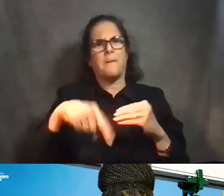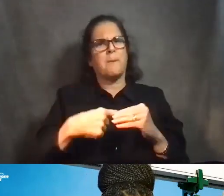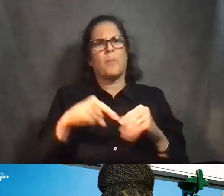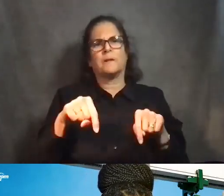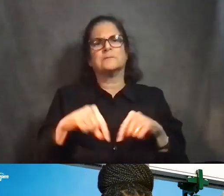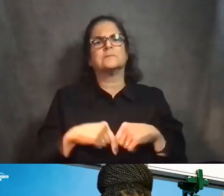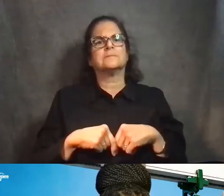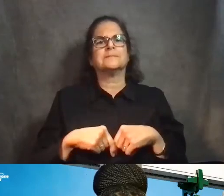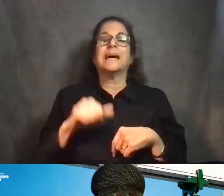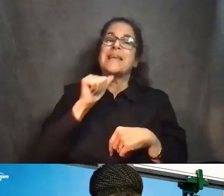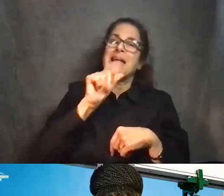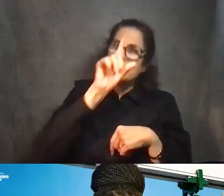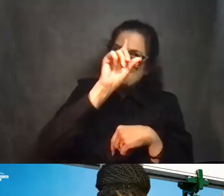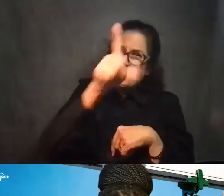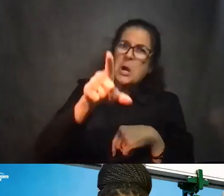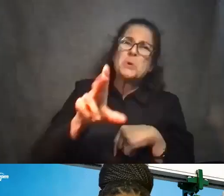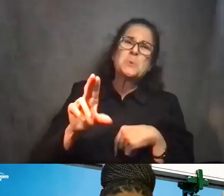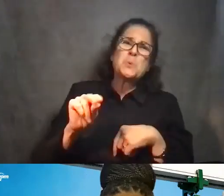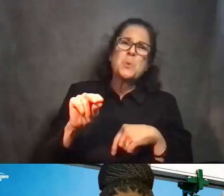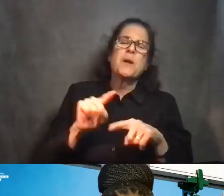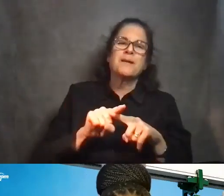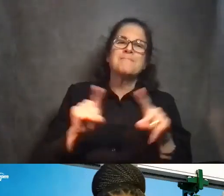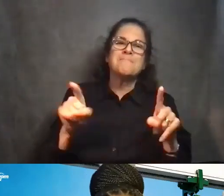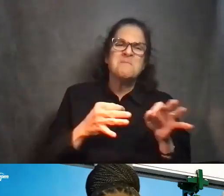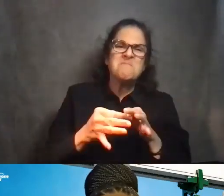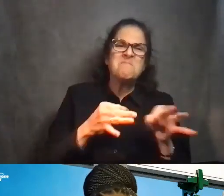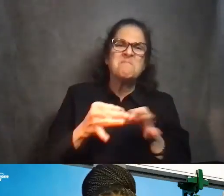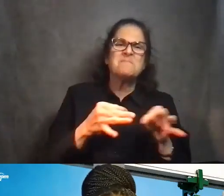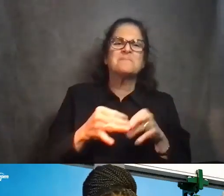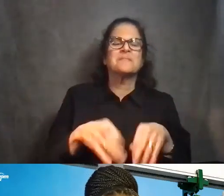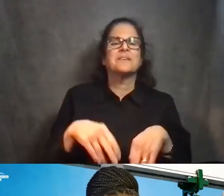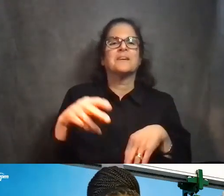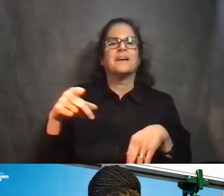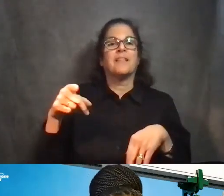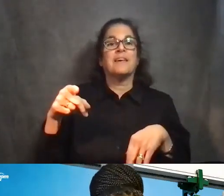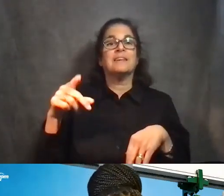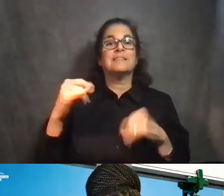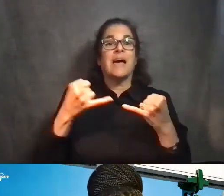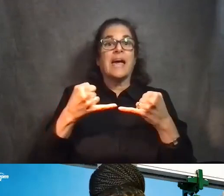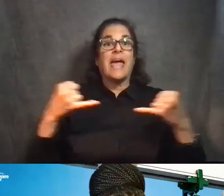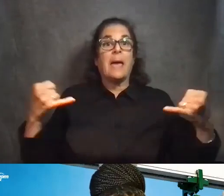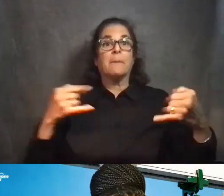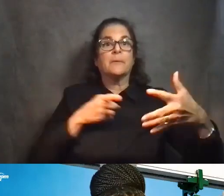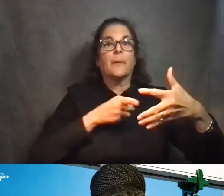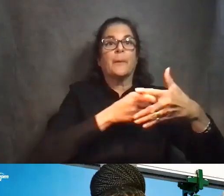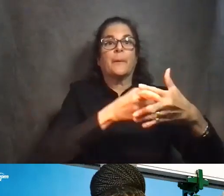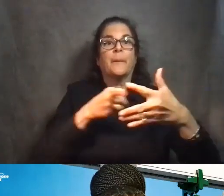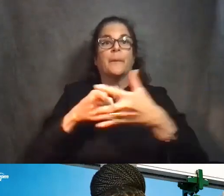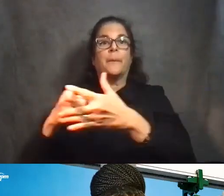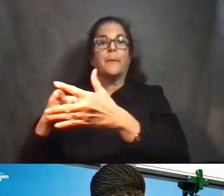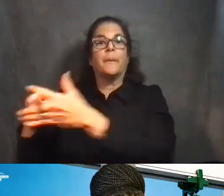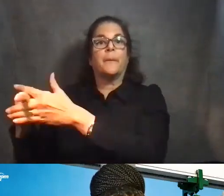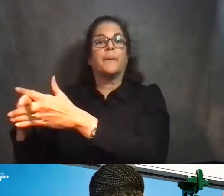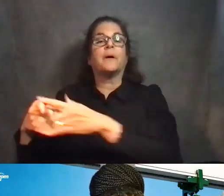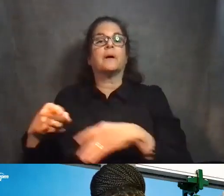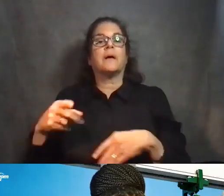I wouldn't say smarter, but I can tell you the post tensioning cables that run through the box. They're actually anchored at the